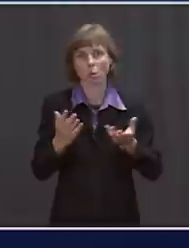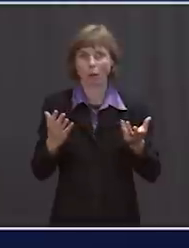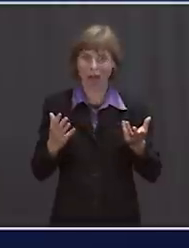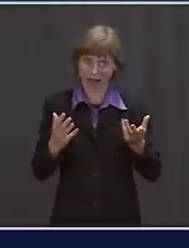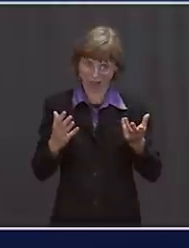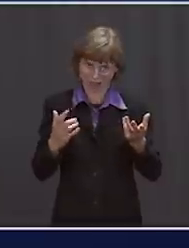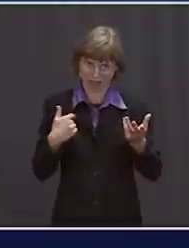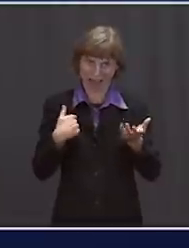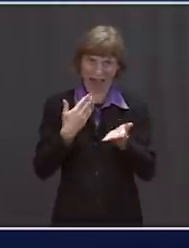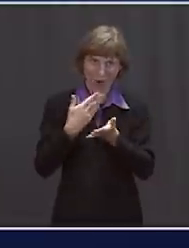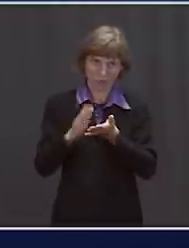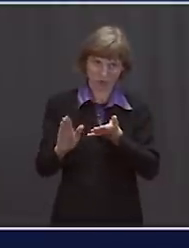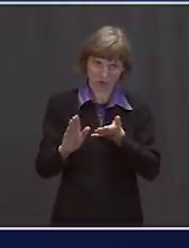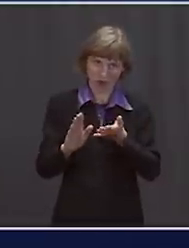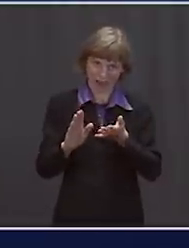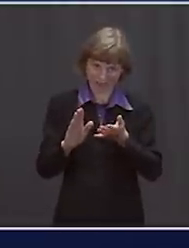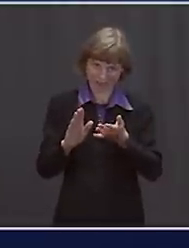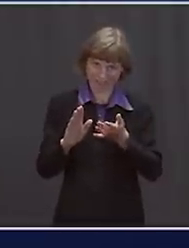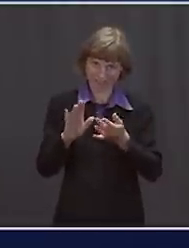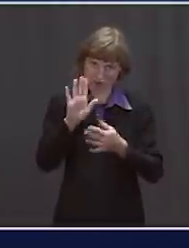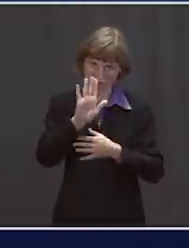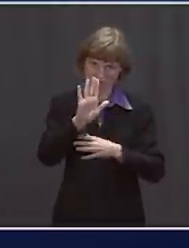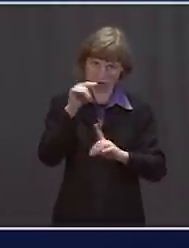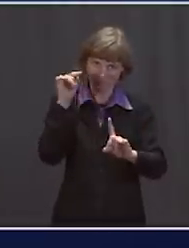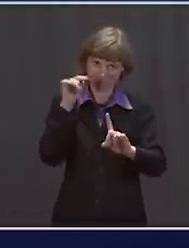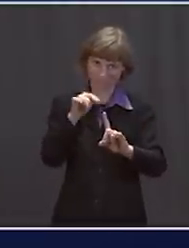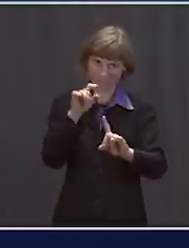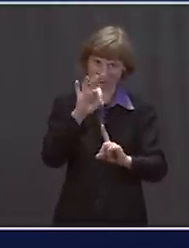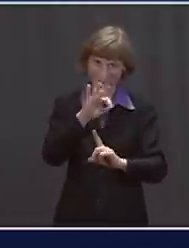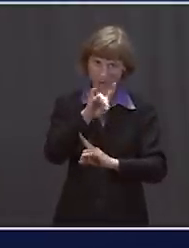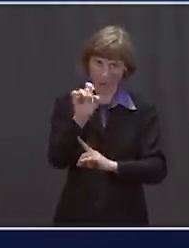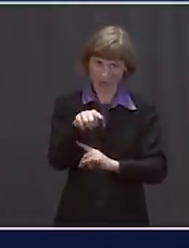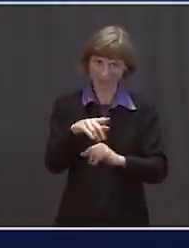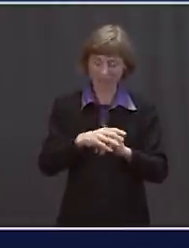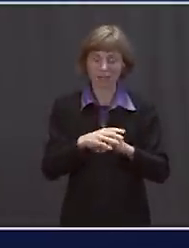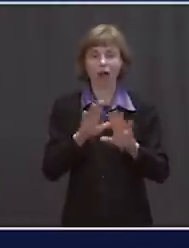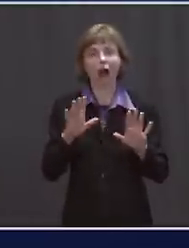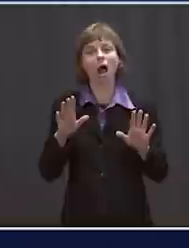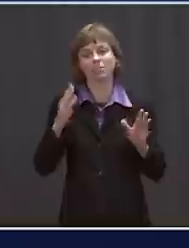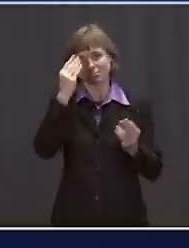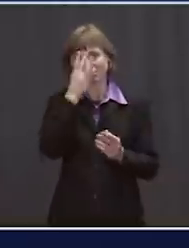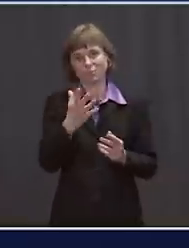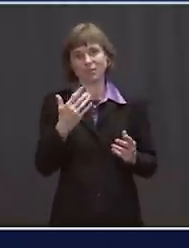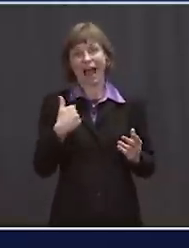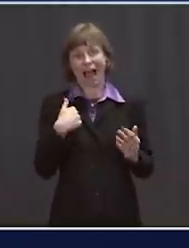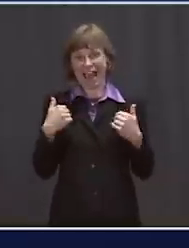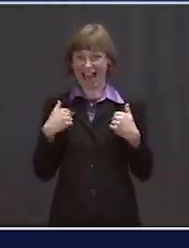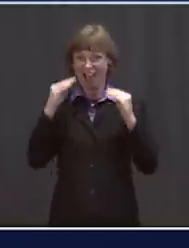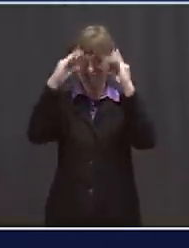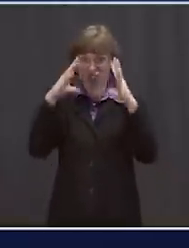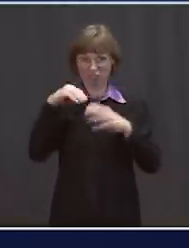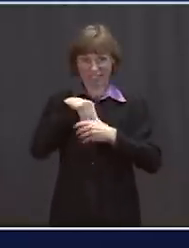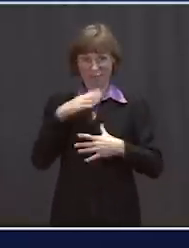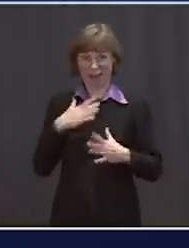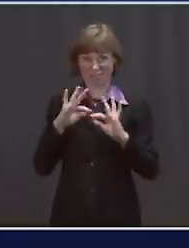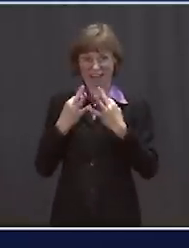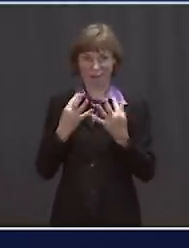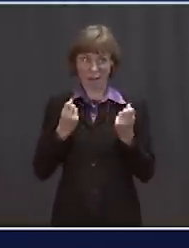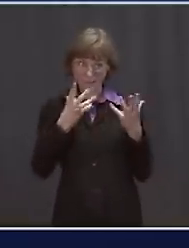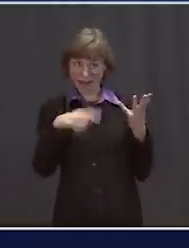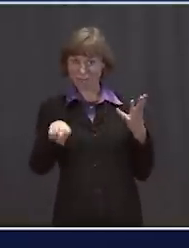to reject the premise of the question. I will say, I have teachers in my family, as I'm sure many of you do.